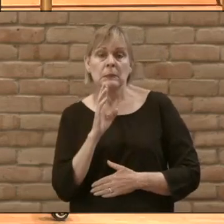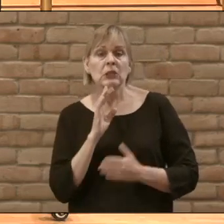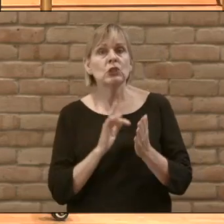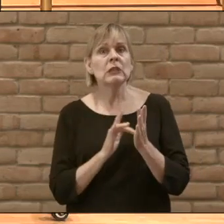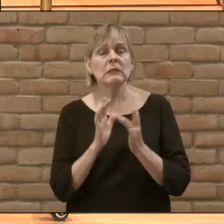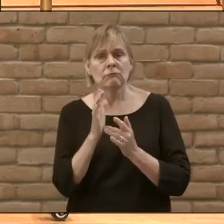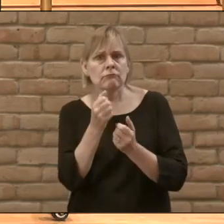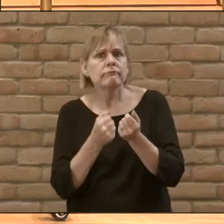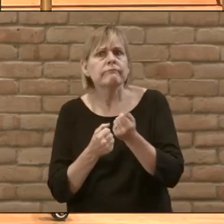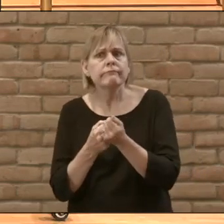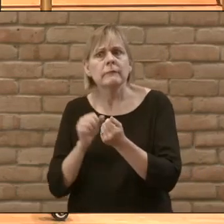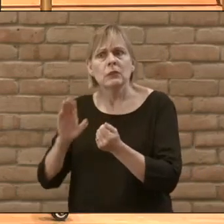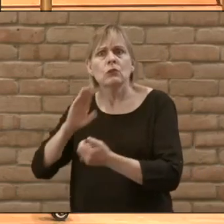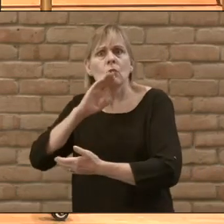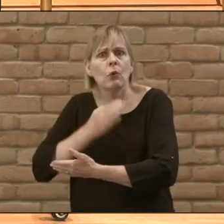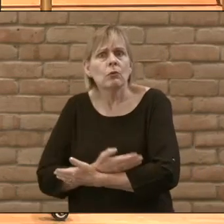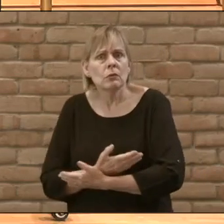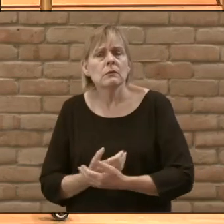advocating for another.